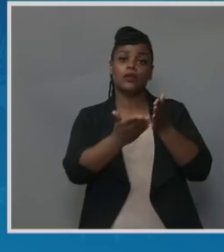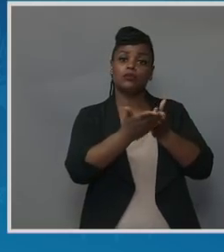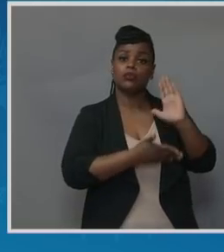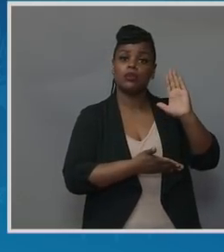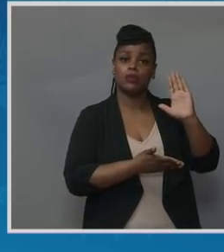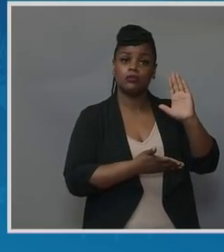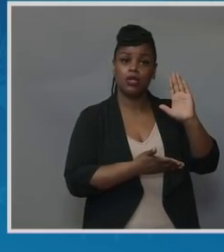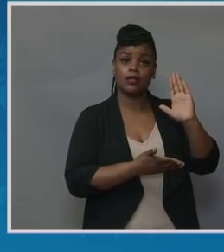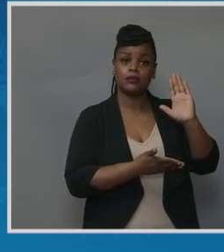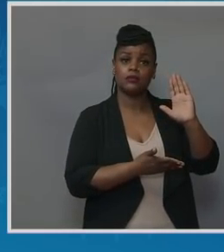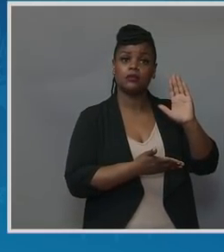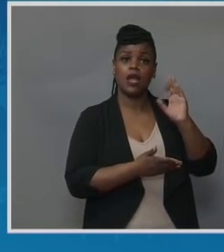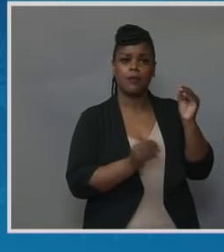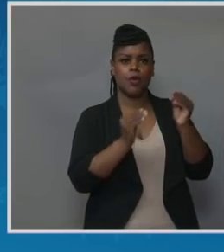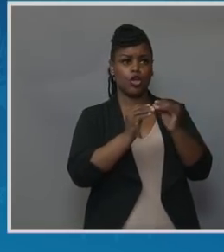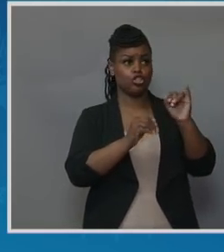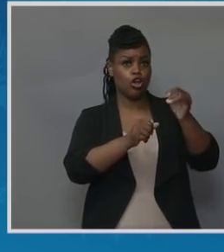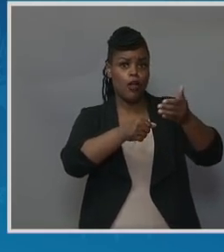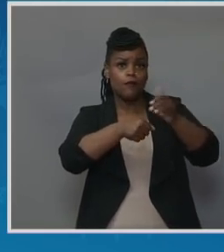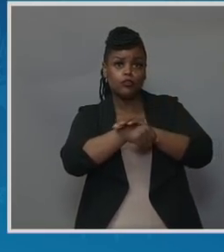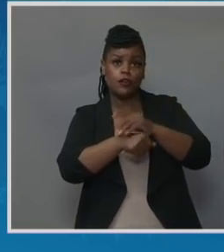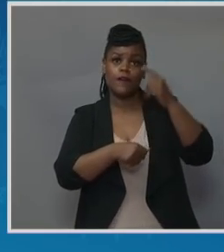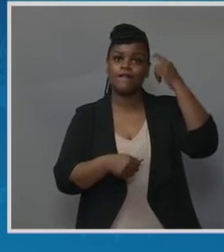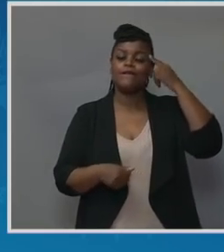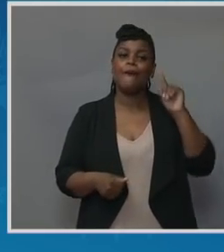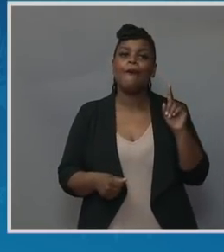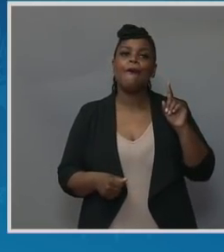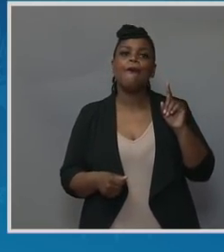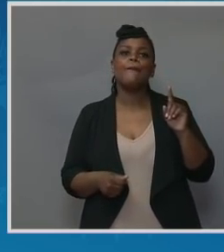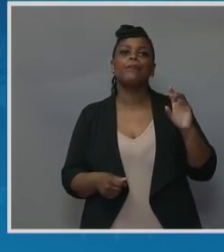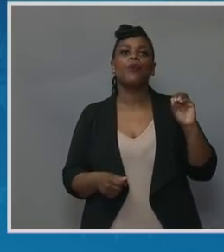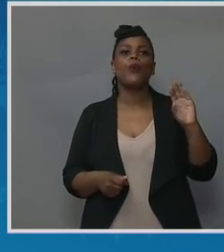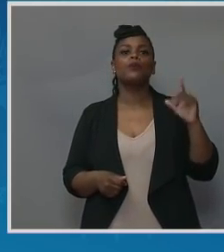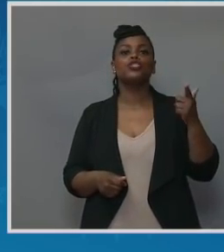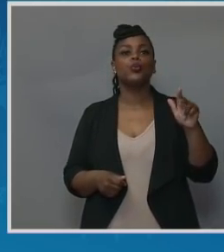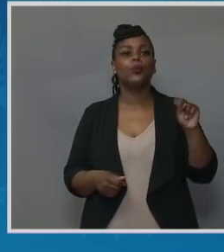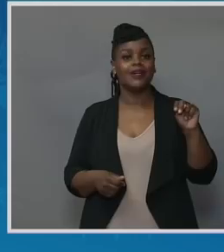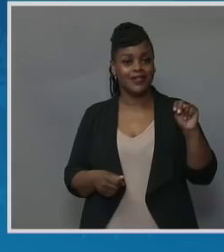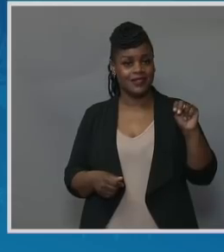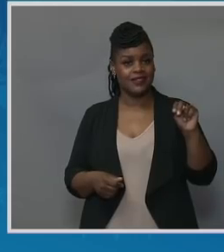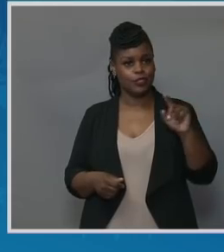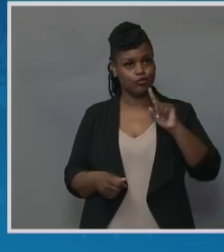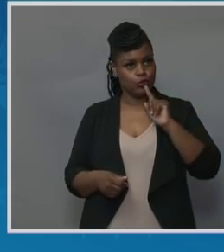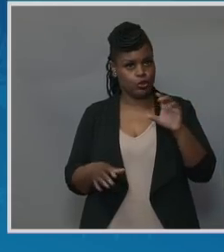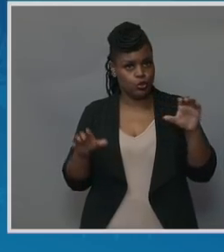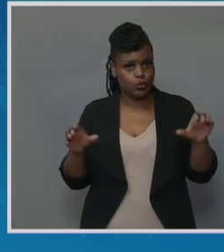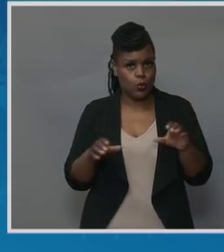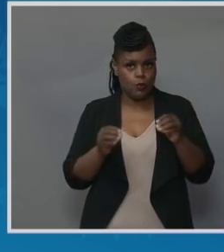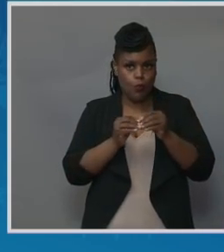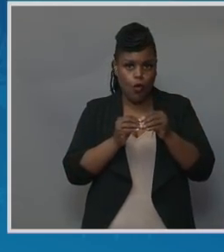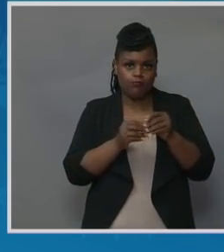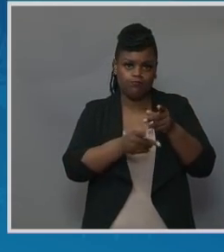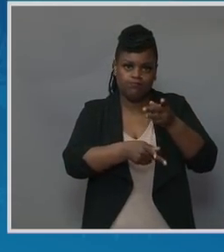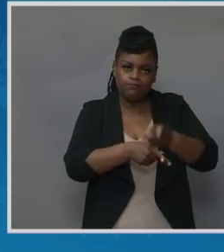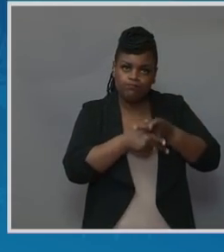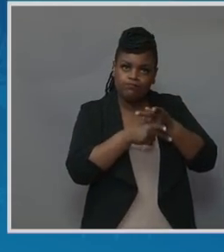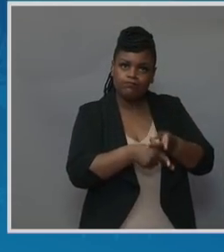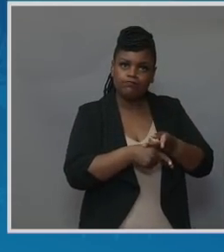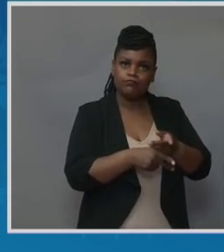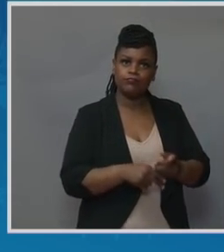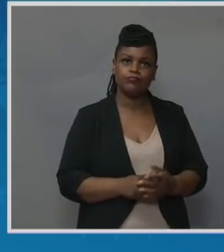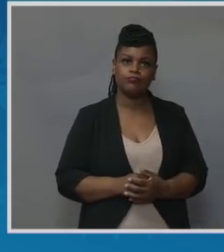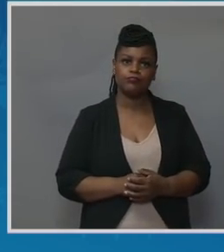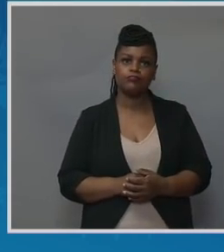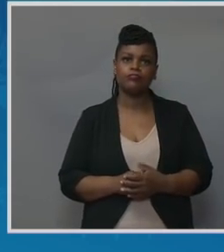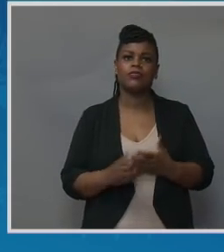OBGYNs to do mobile hair home care visits for mothers. Thank